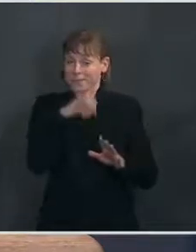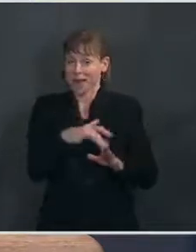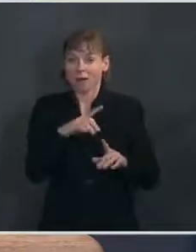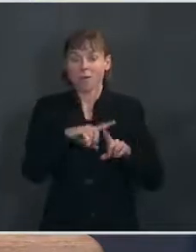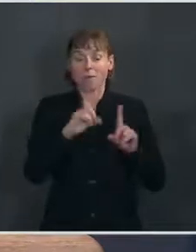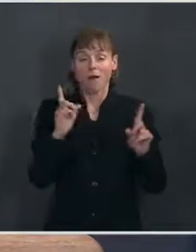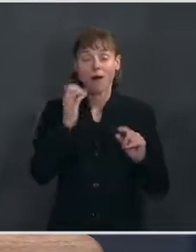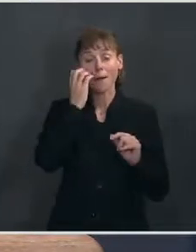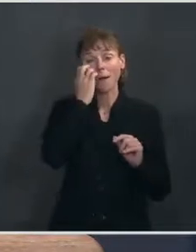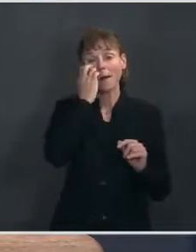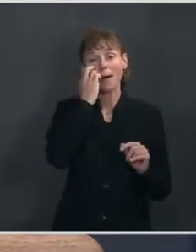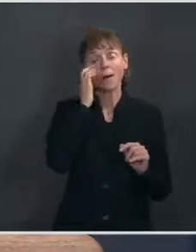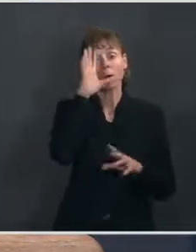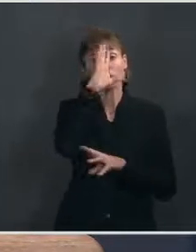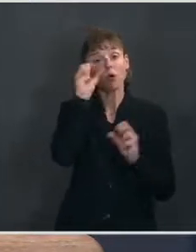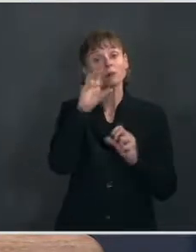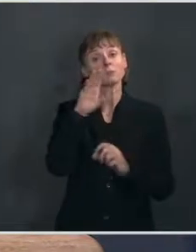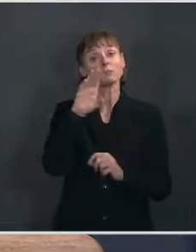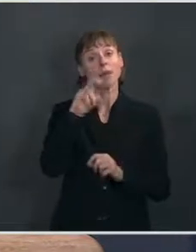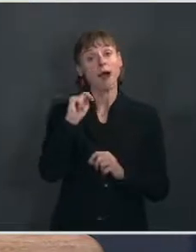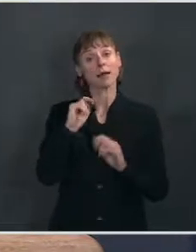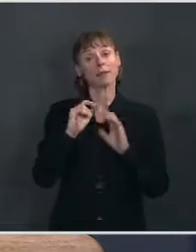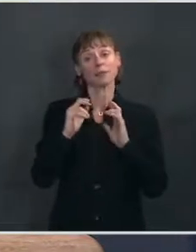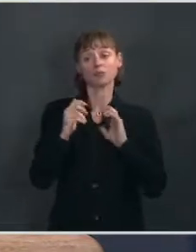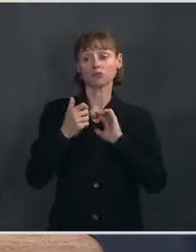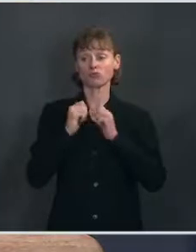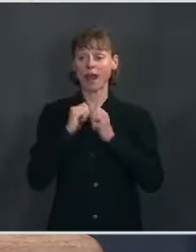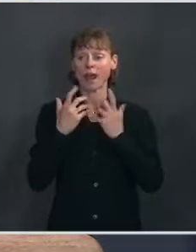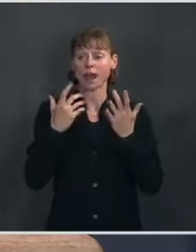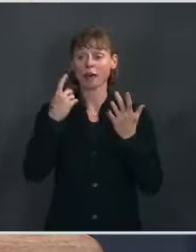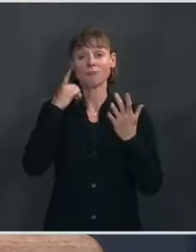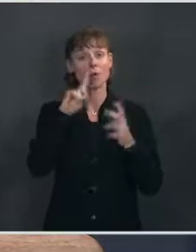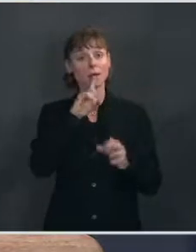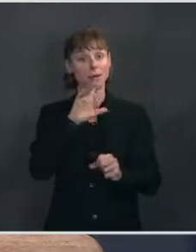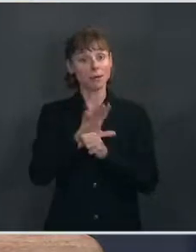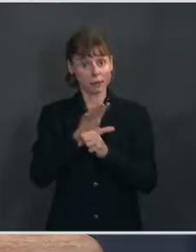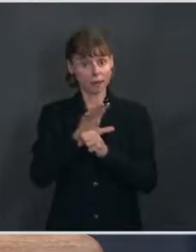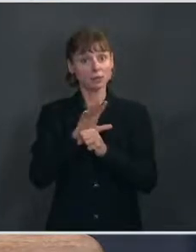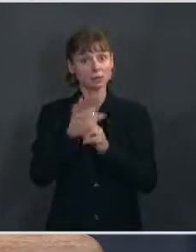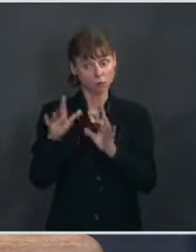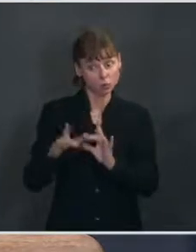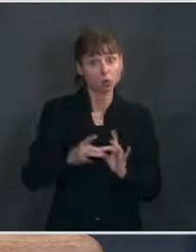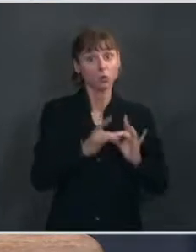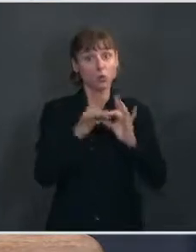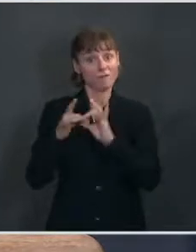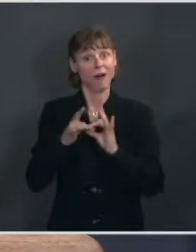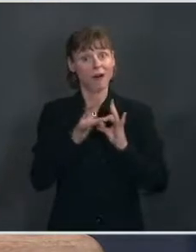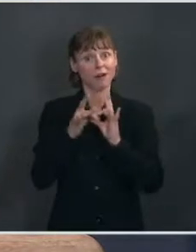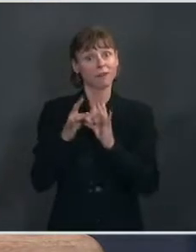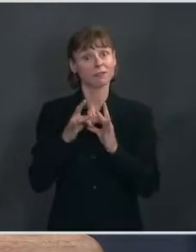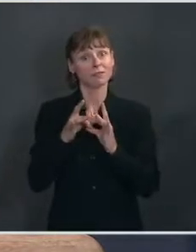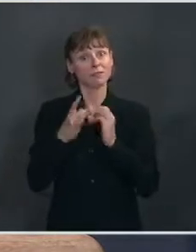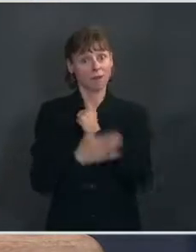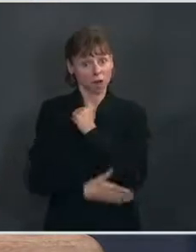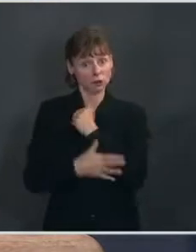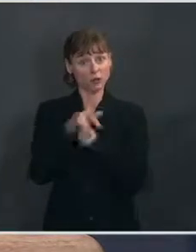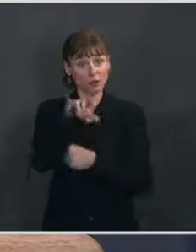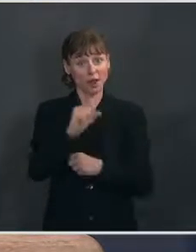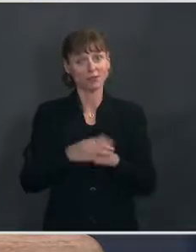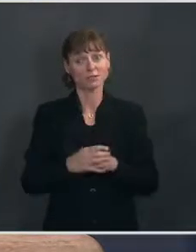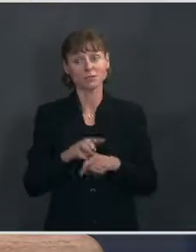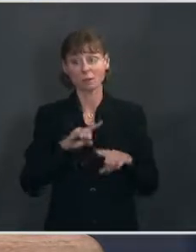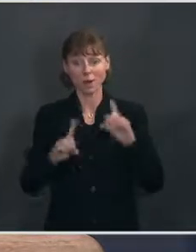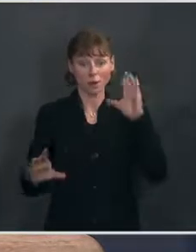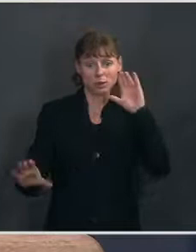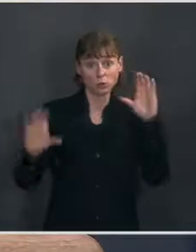President Biden ran on a commitment of, of course, unifying the country, but also of hearing